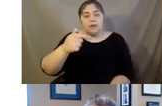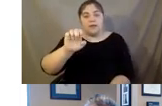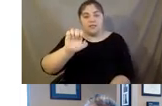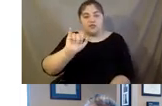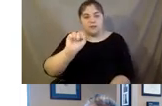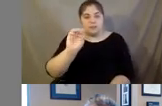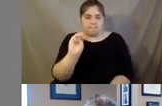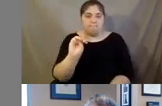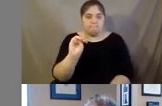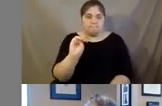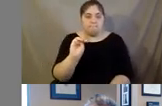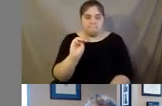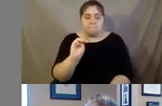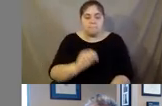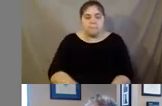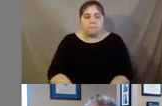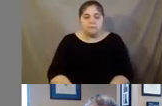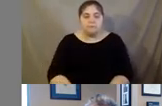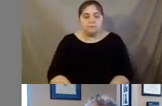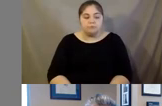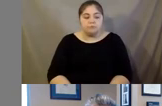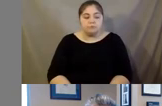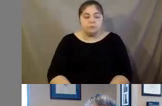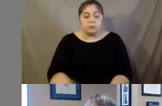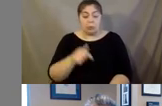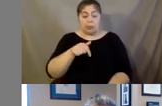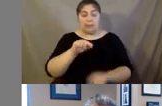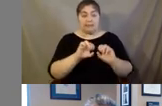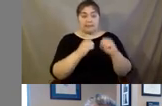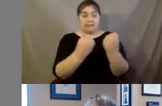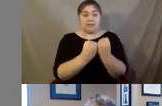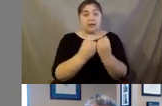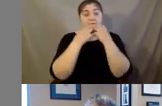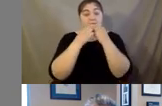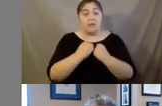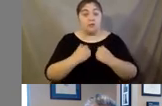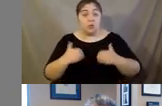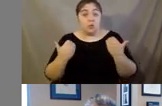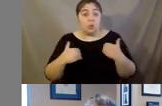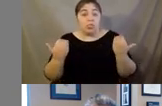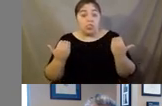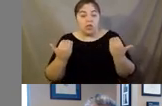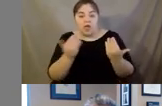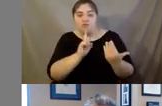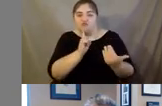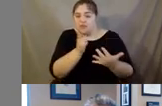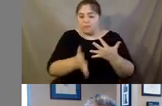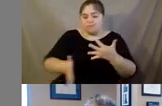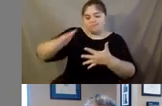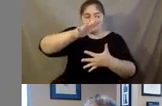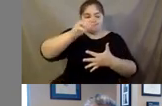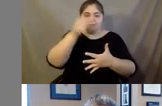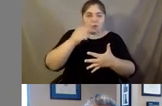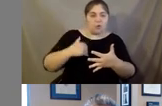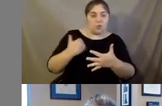slide. We are a society that values youth and prioritizes youth over